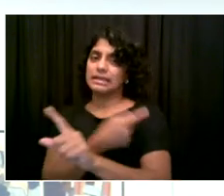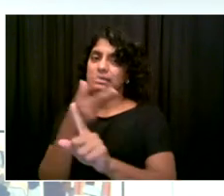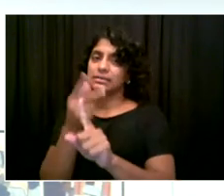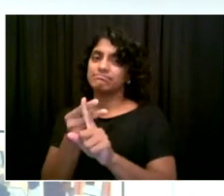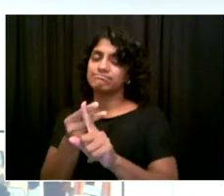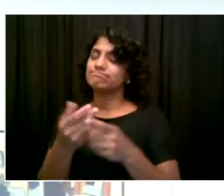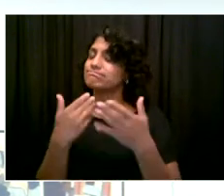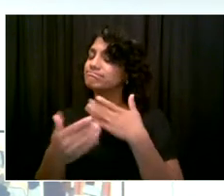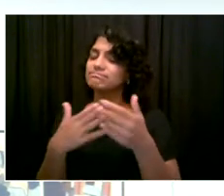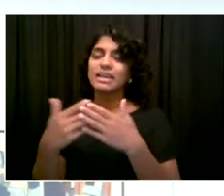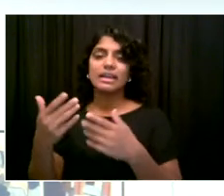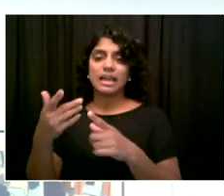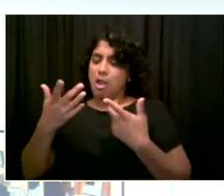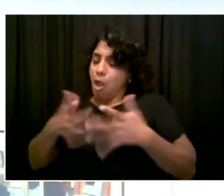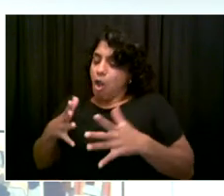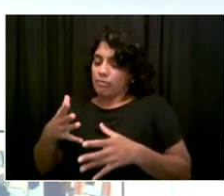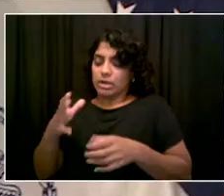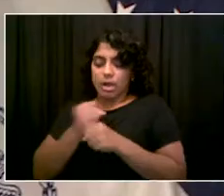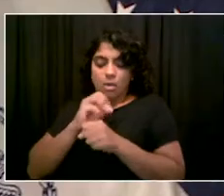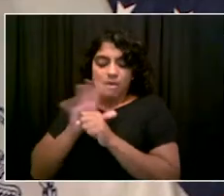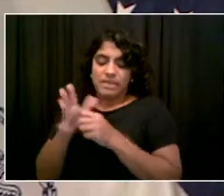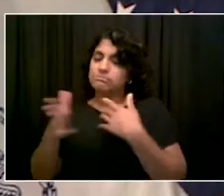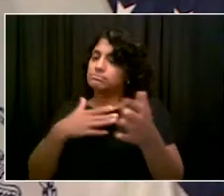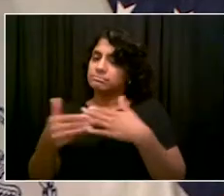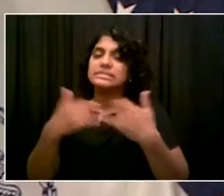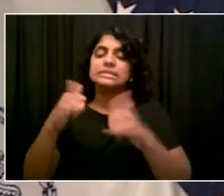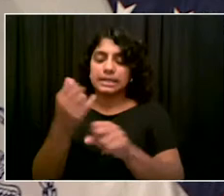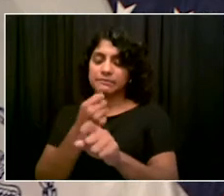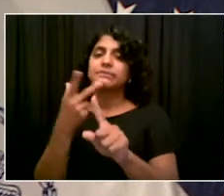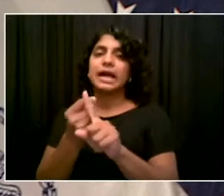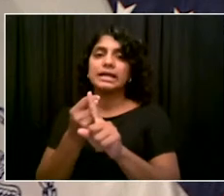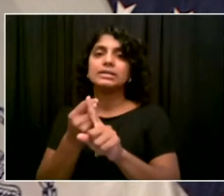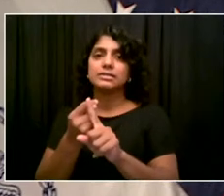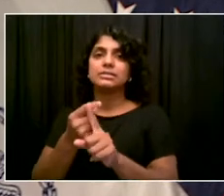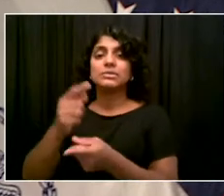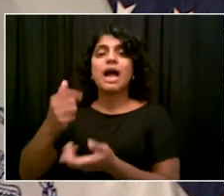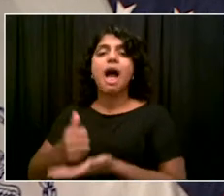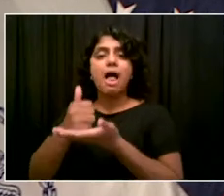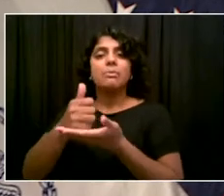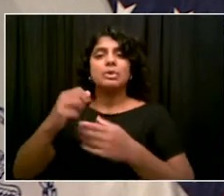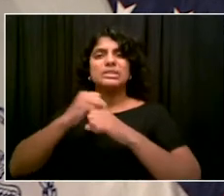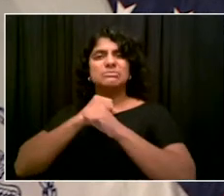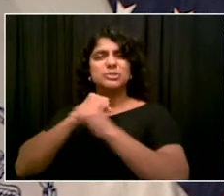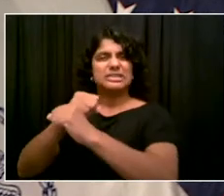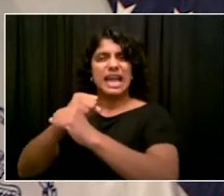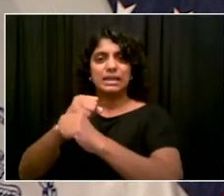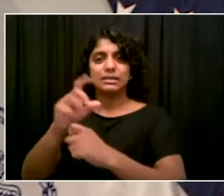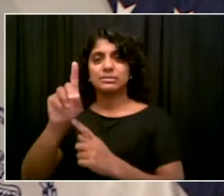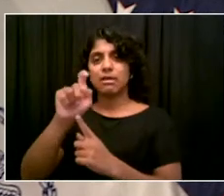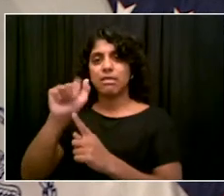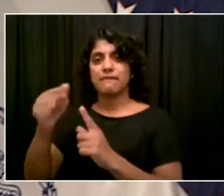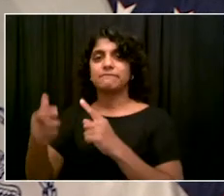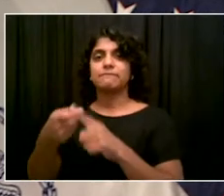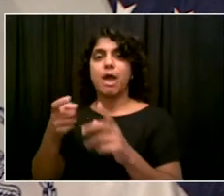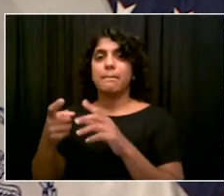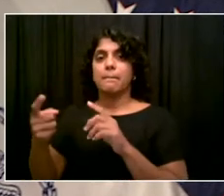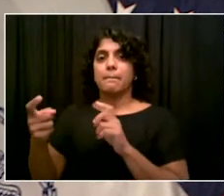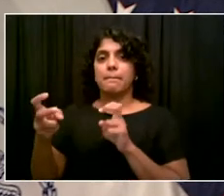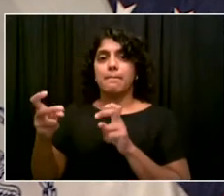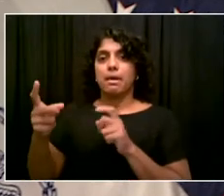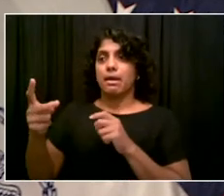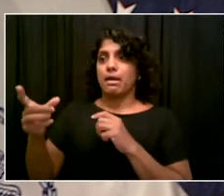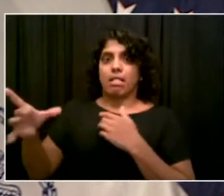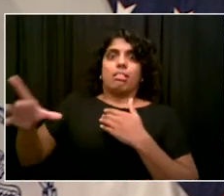duration of immunity as well. Thank you very much. The next is Steve Burns from WCBS 880.